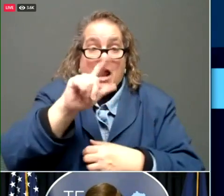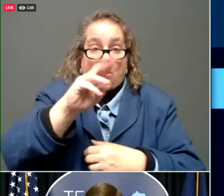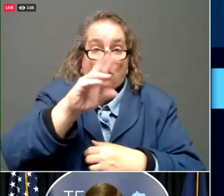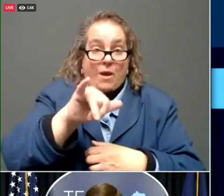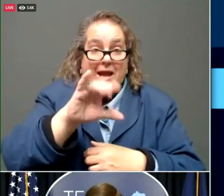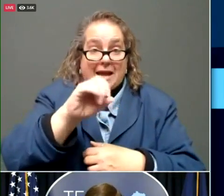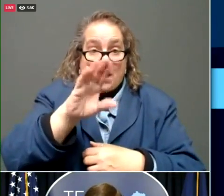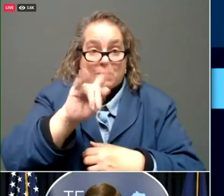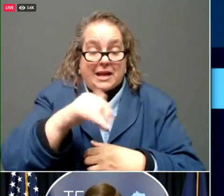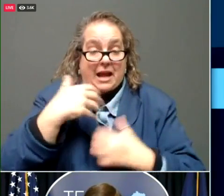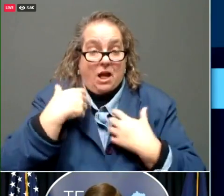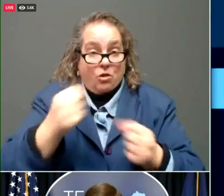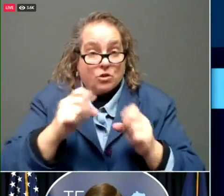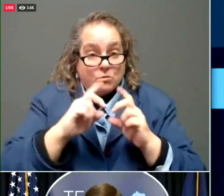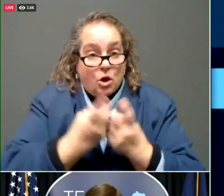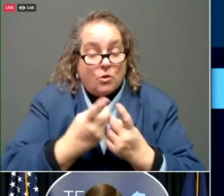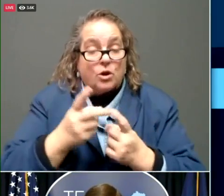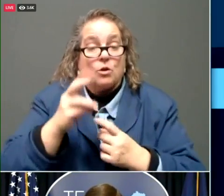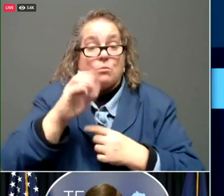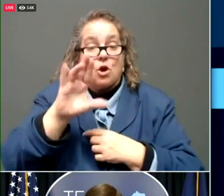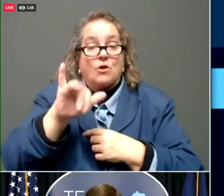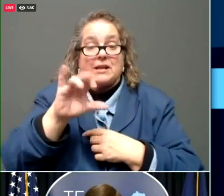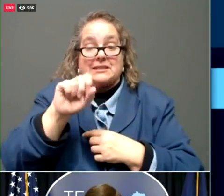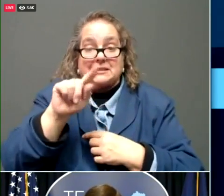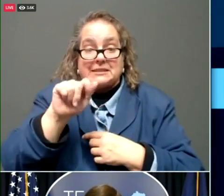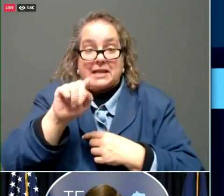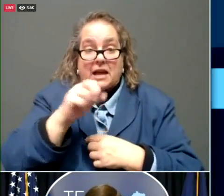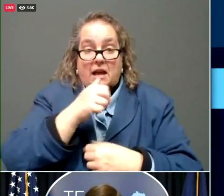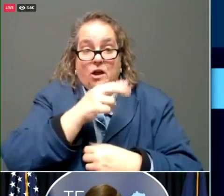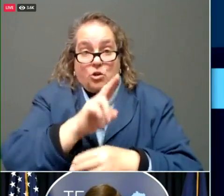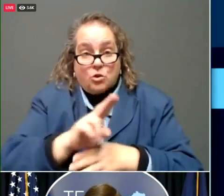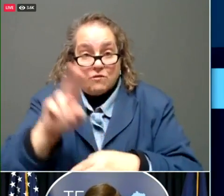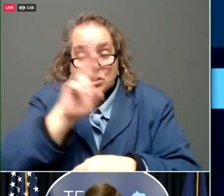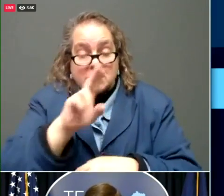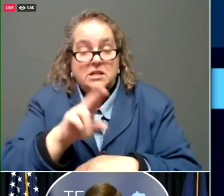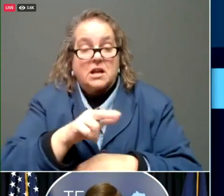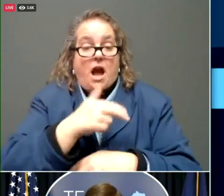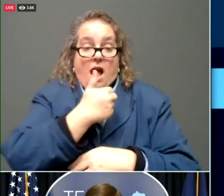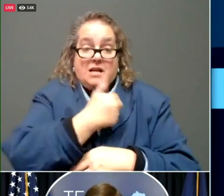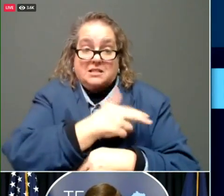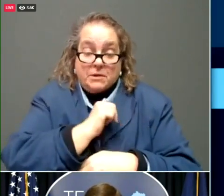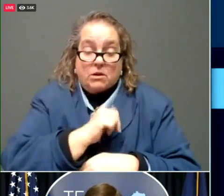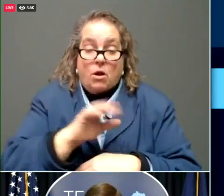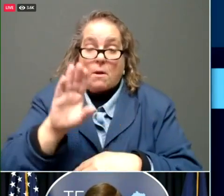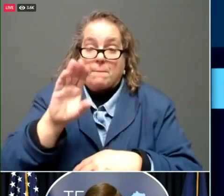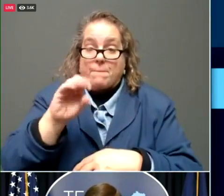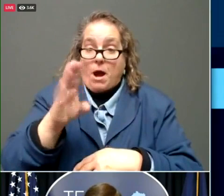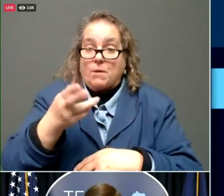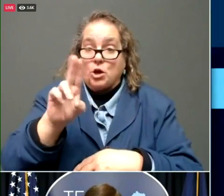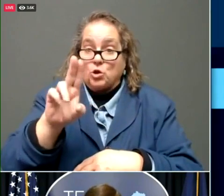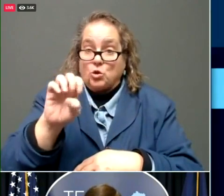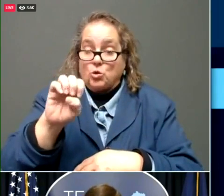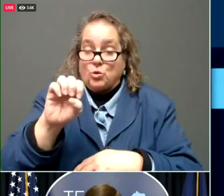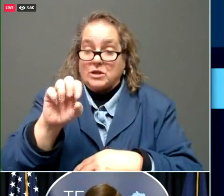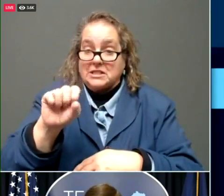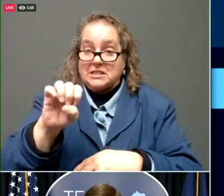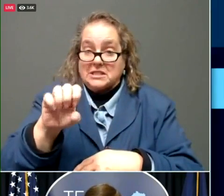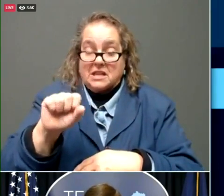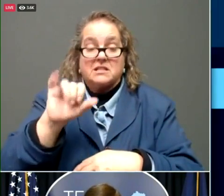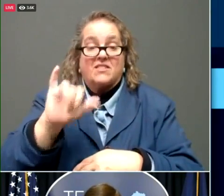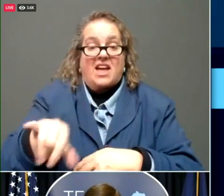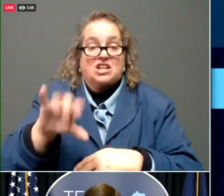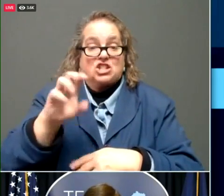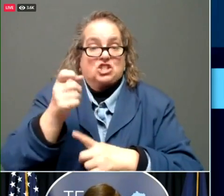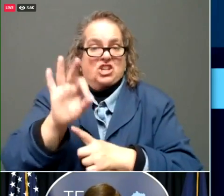Murray State University, Murray Calloway County Hospital, Dr Bob Hughes, the chief medical officer of Murray State University and a